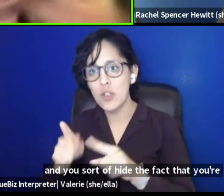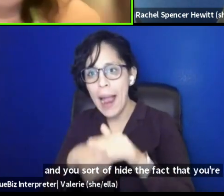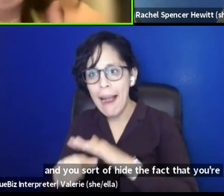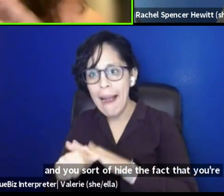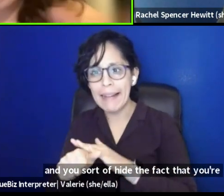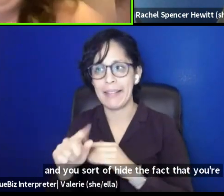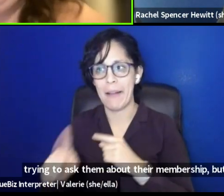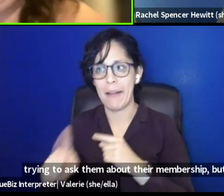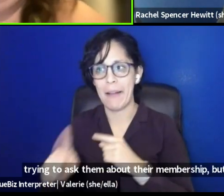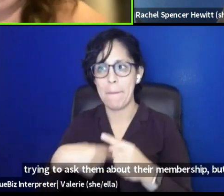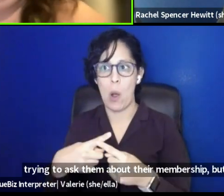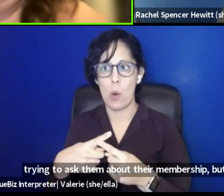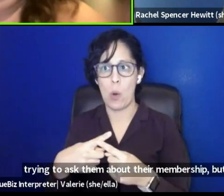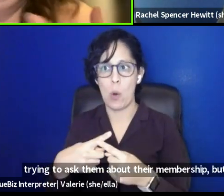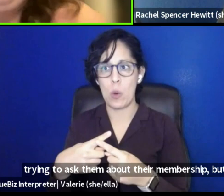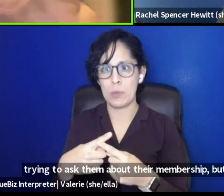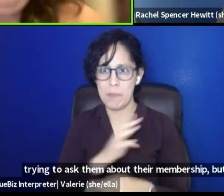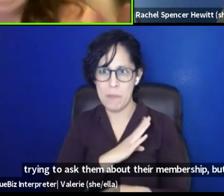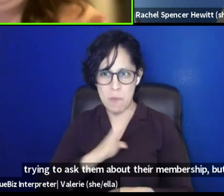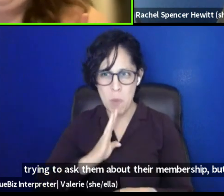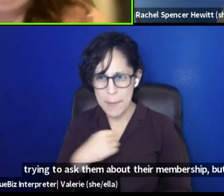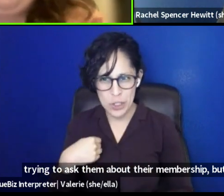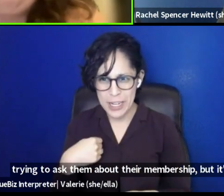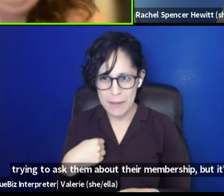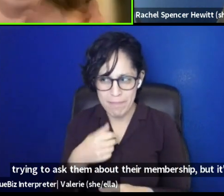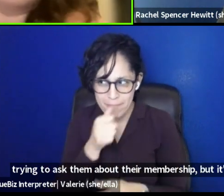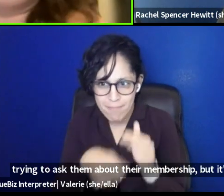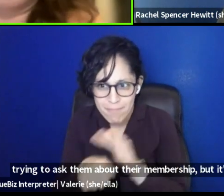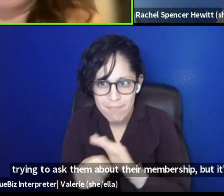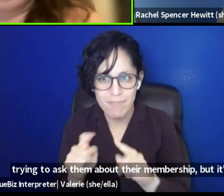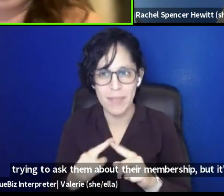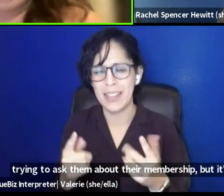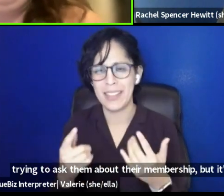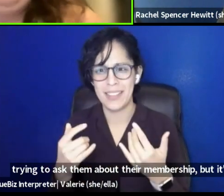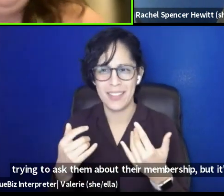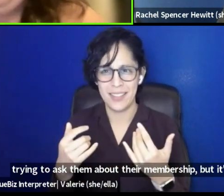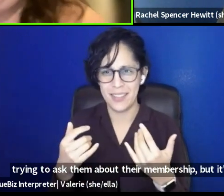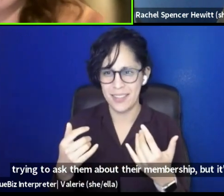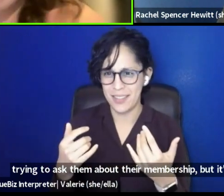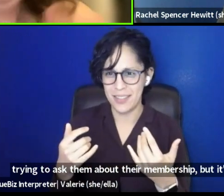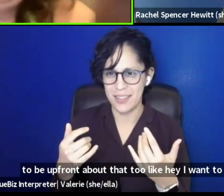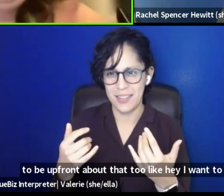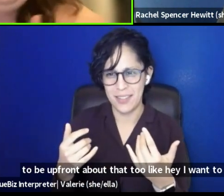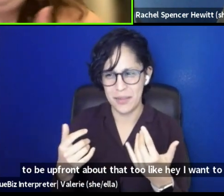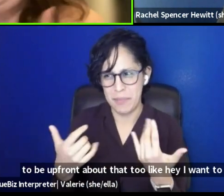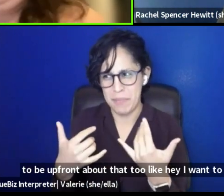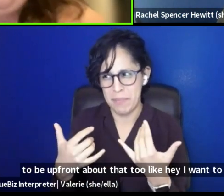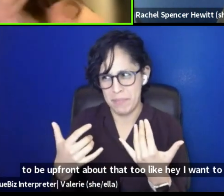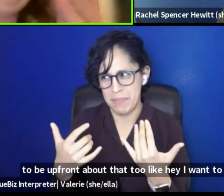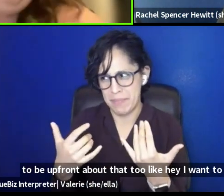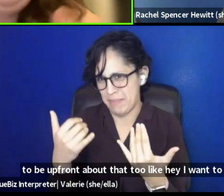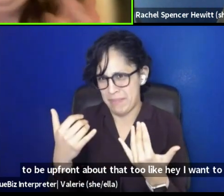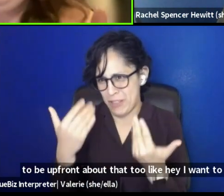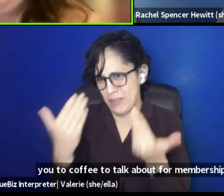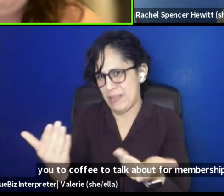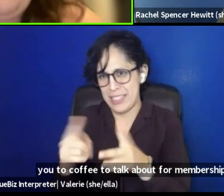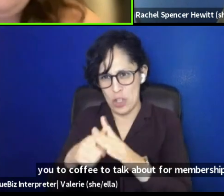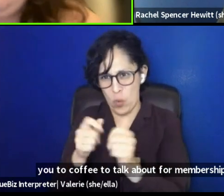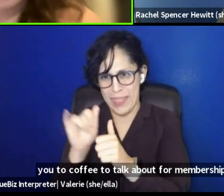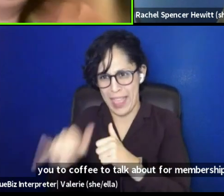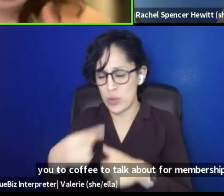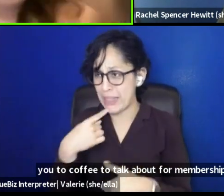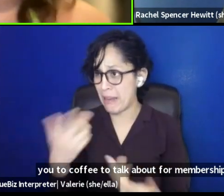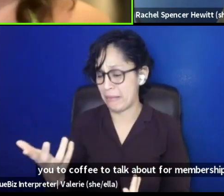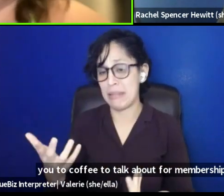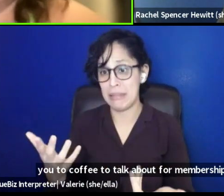membership, but it's okay to be upfront about that too. Like, Hey, I want to take you to coffee to talk about board membership. And if they're resistant, then that's fine. Or like they say, like, come